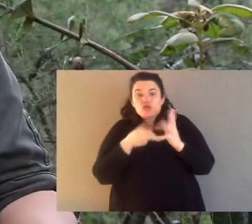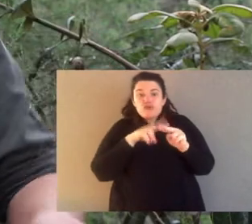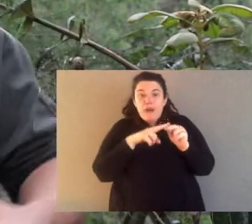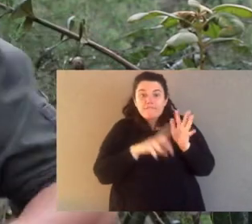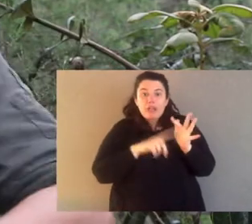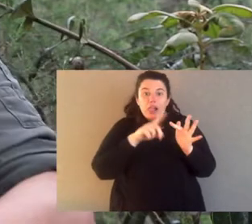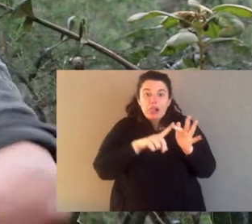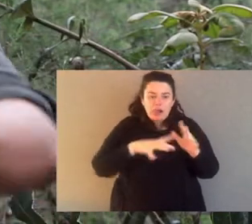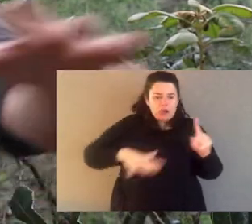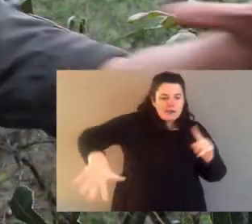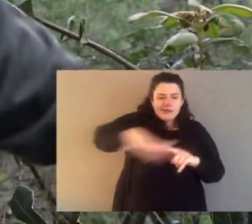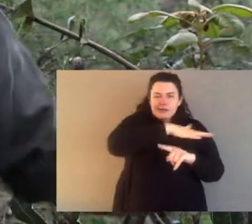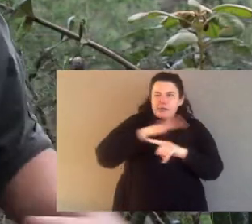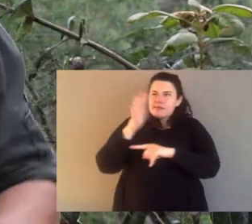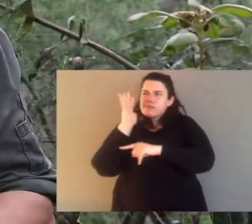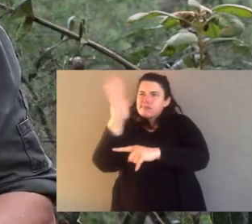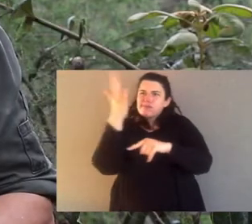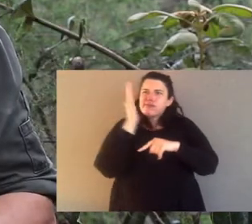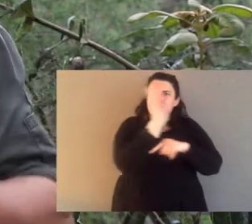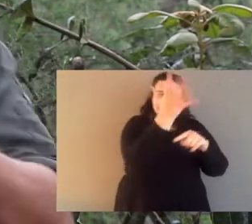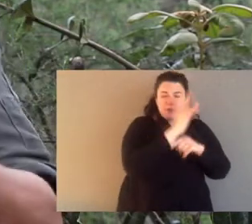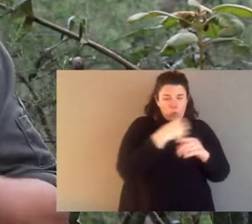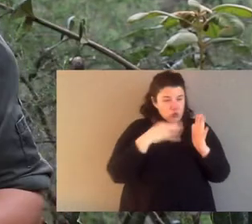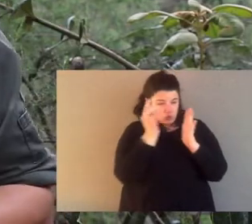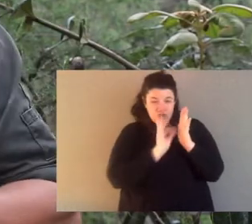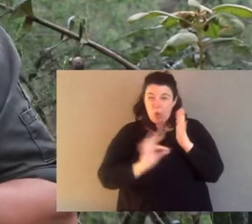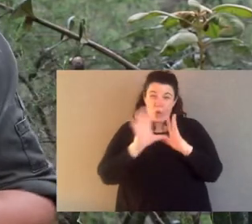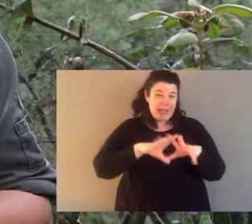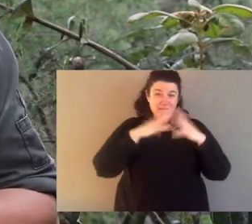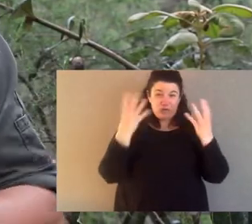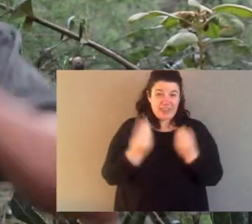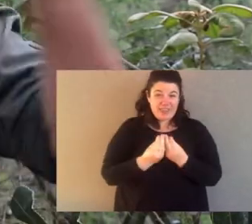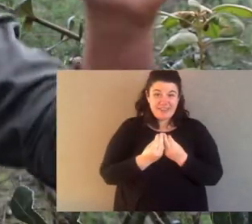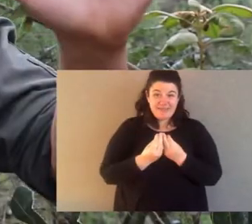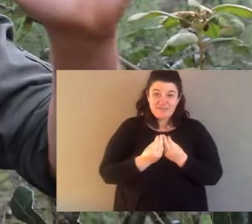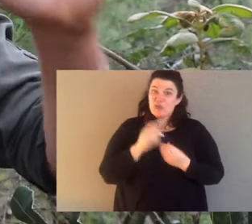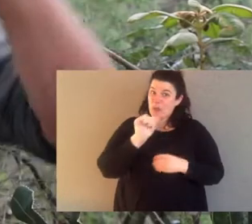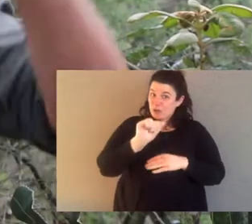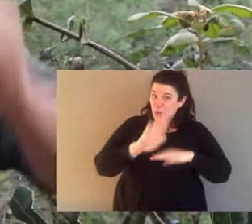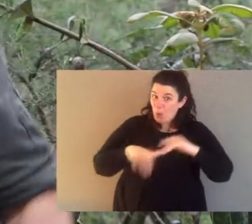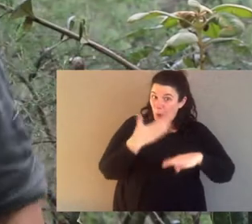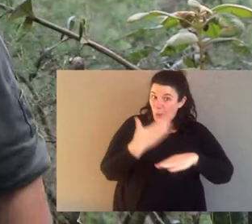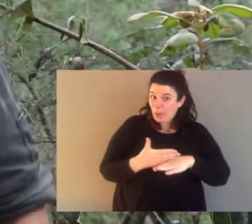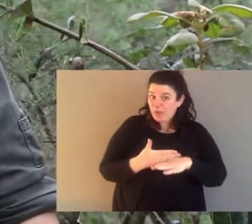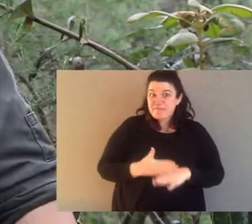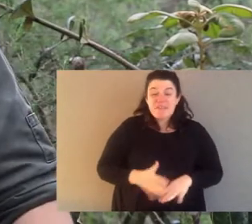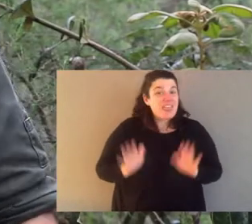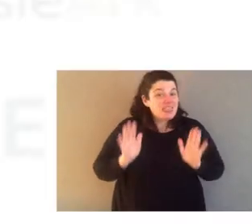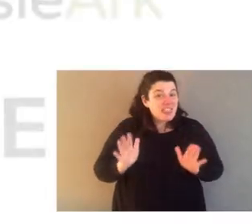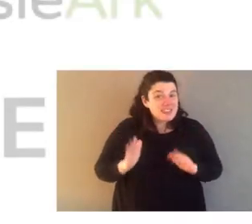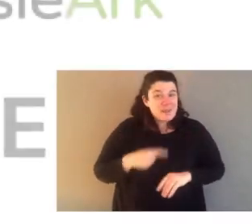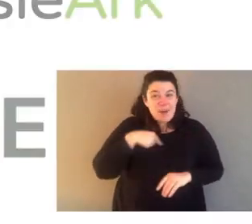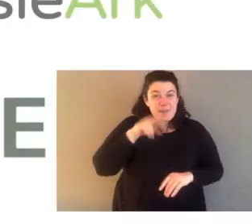fungis, and in a wet eucalypt forest. That's your homework for today. And that's all for now. See you next time.